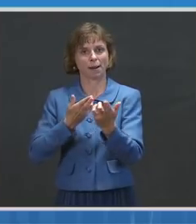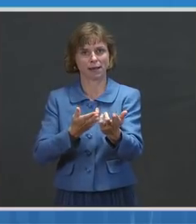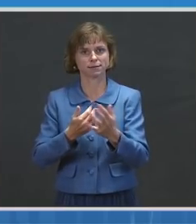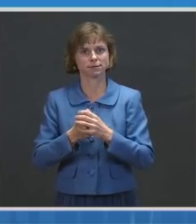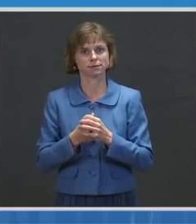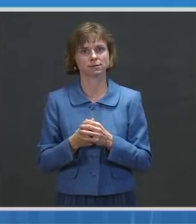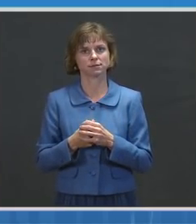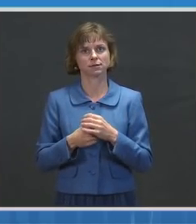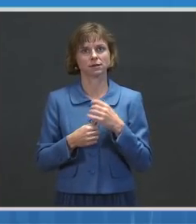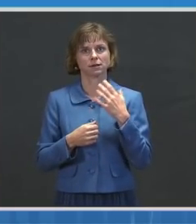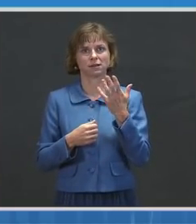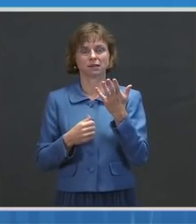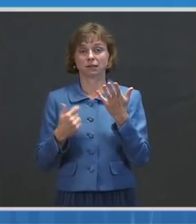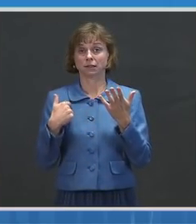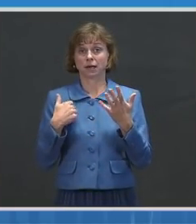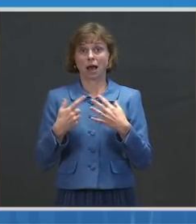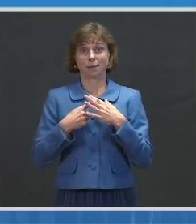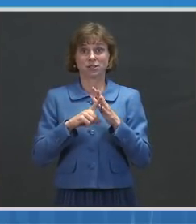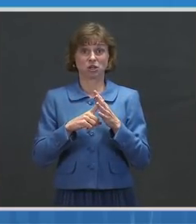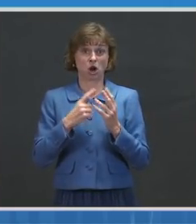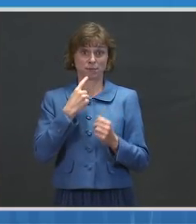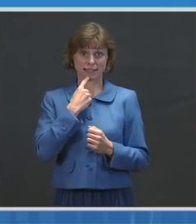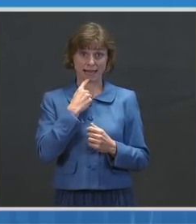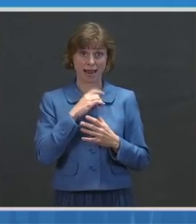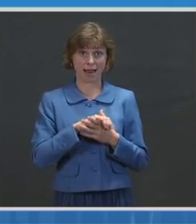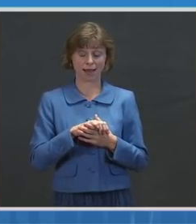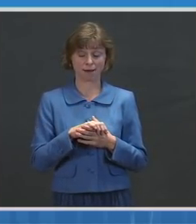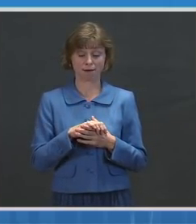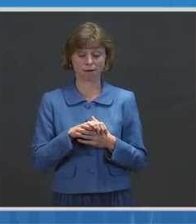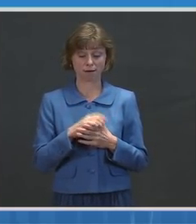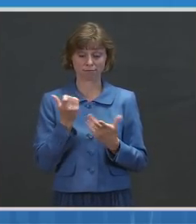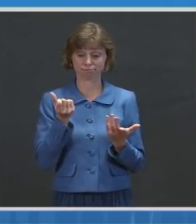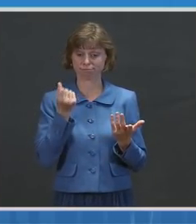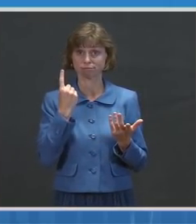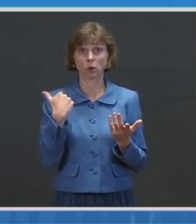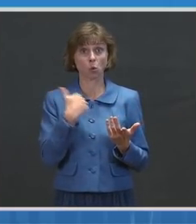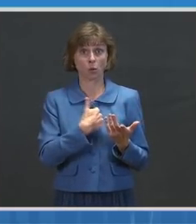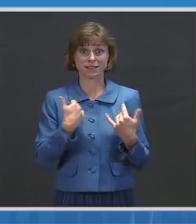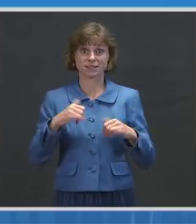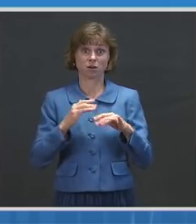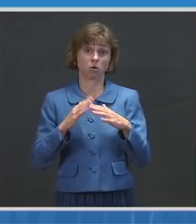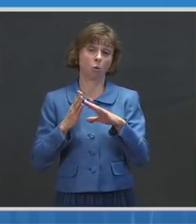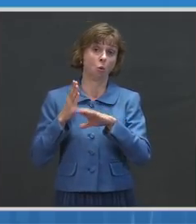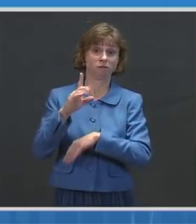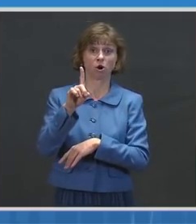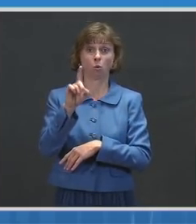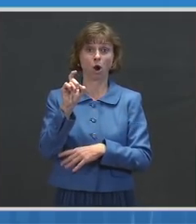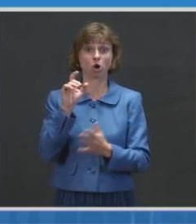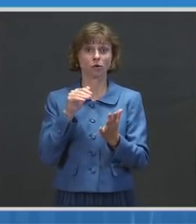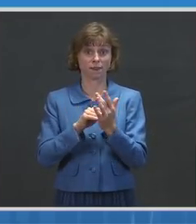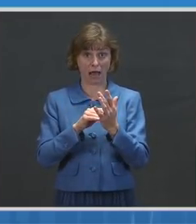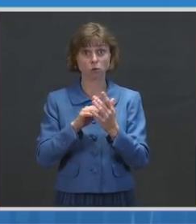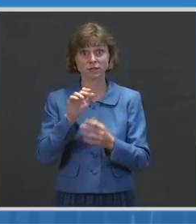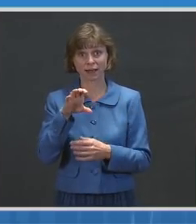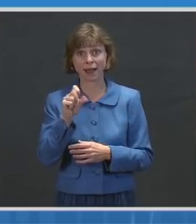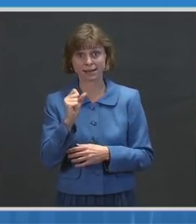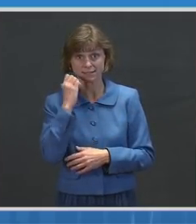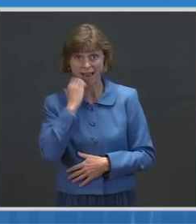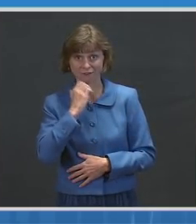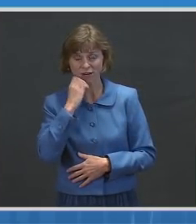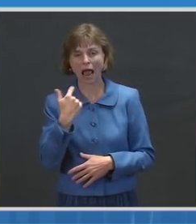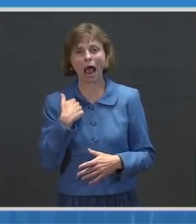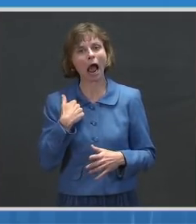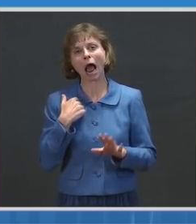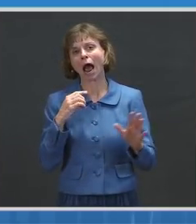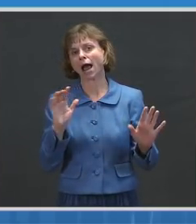So, maybe I'll just start and say, given that we're still at over 100,000 cases a day, I would discourage